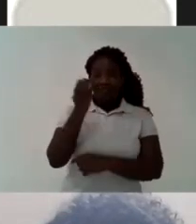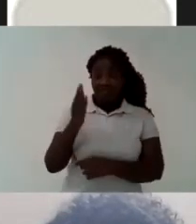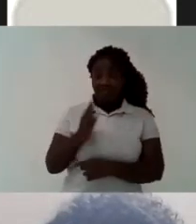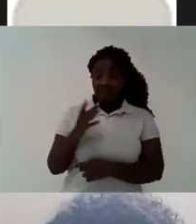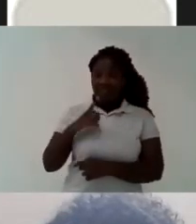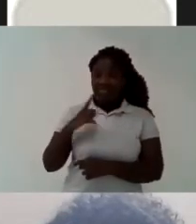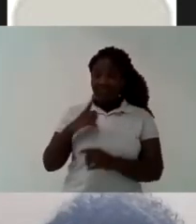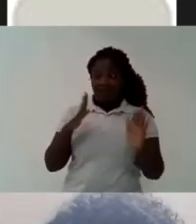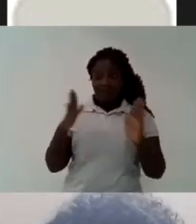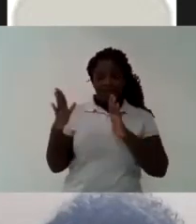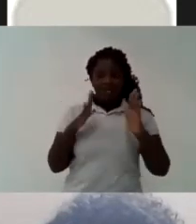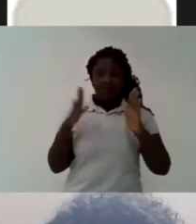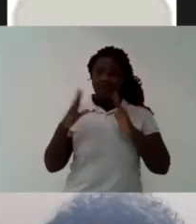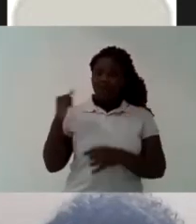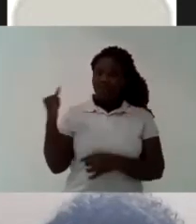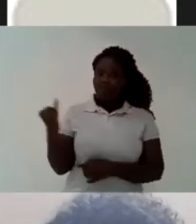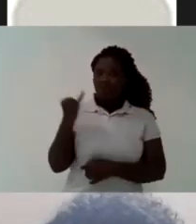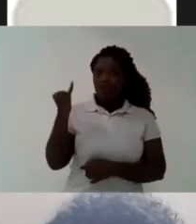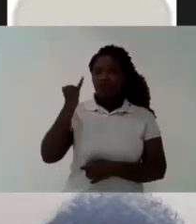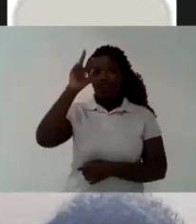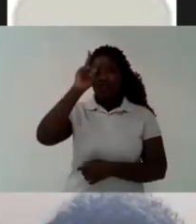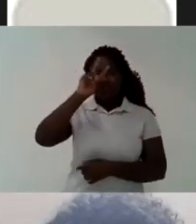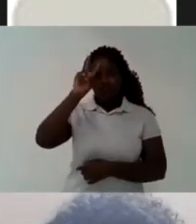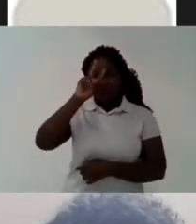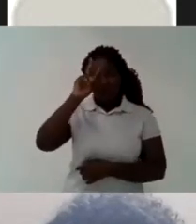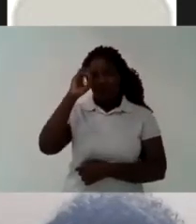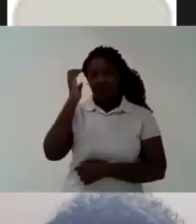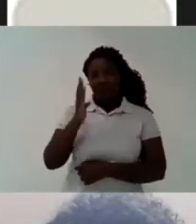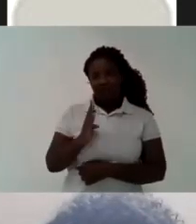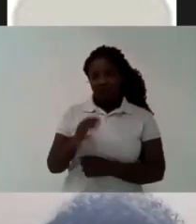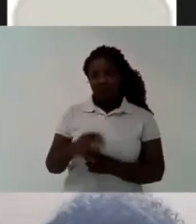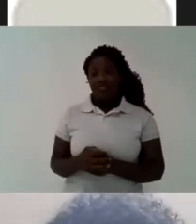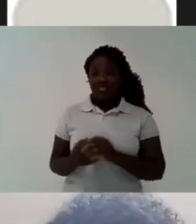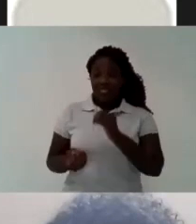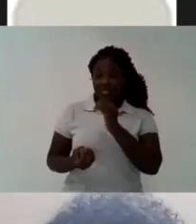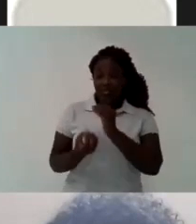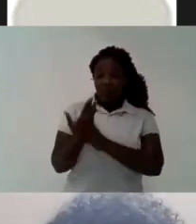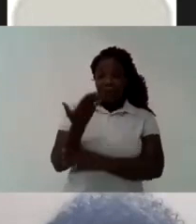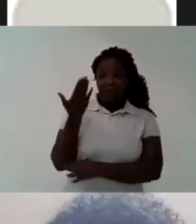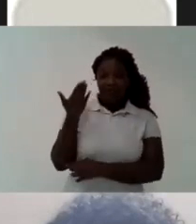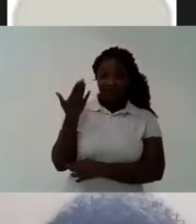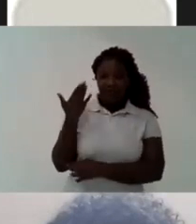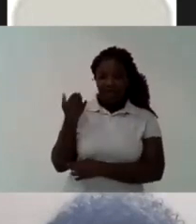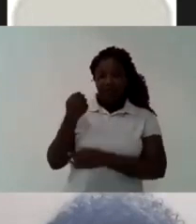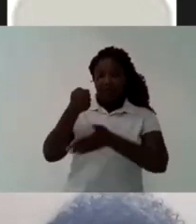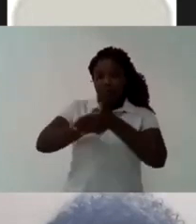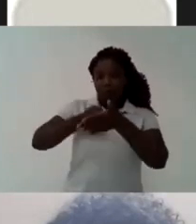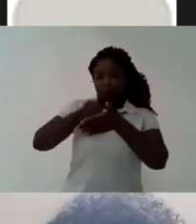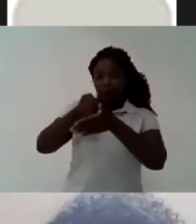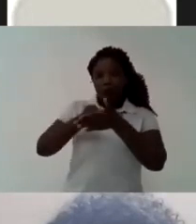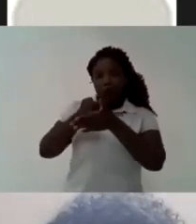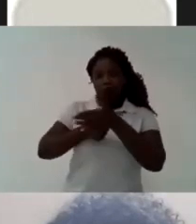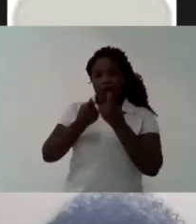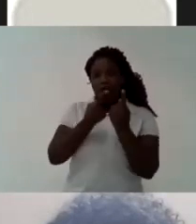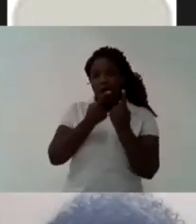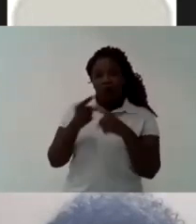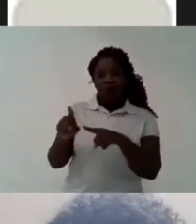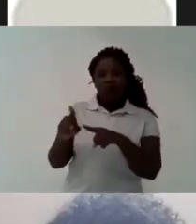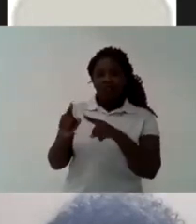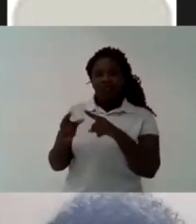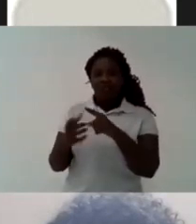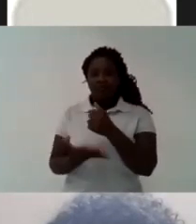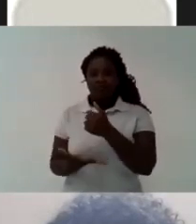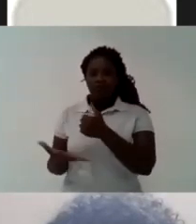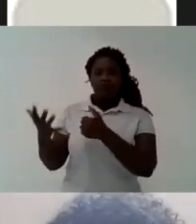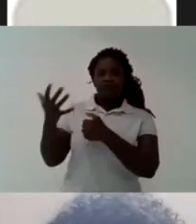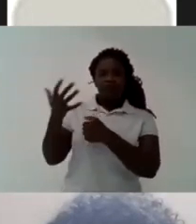So the UNE is a reference for many entities in other countries And as I said,